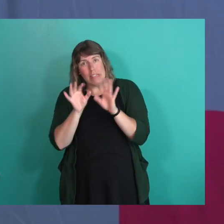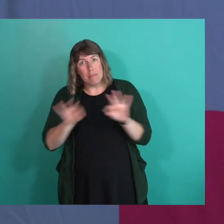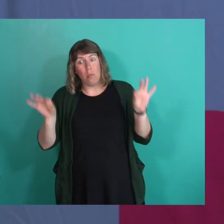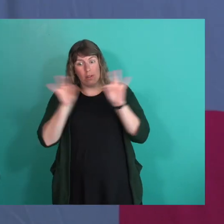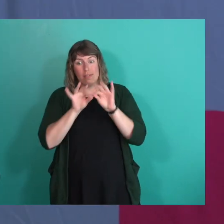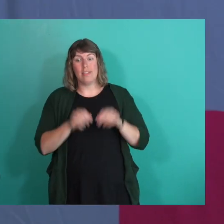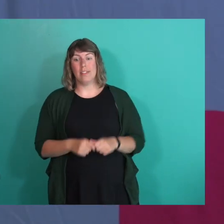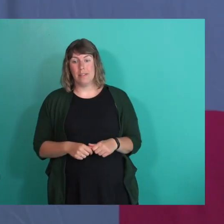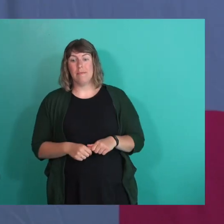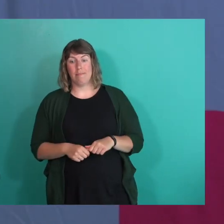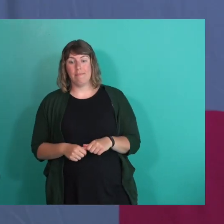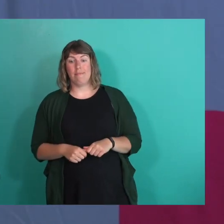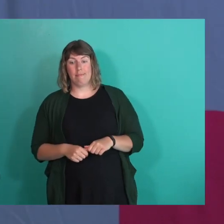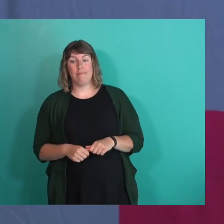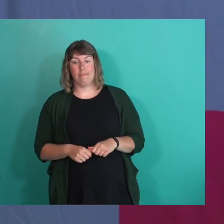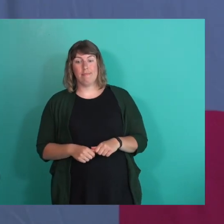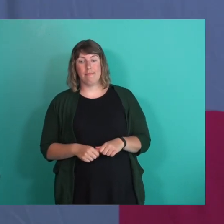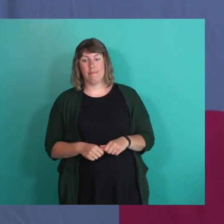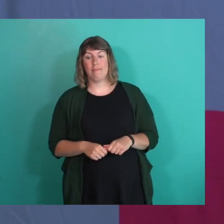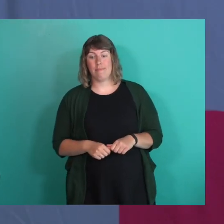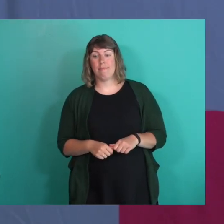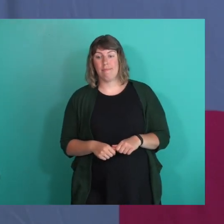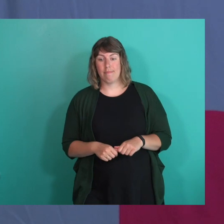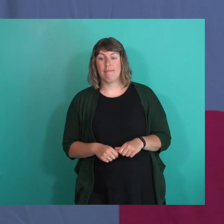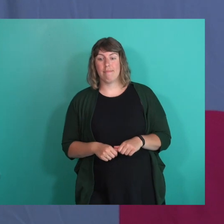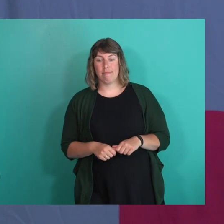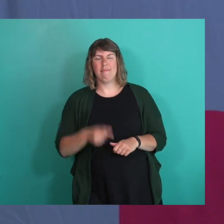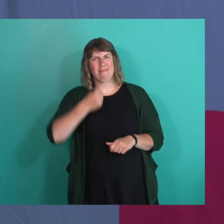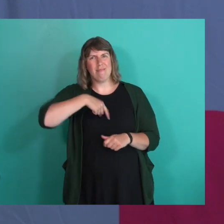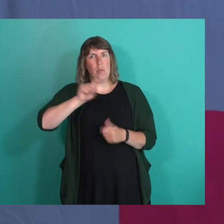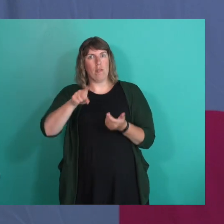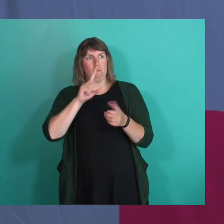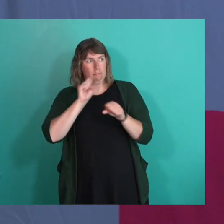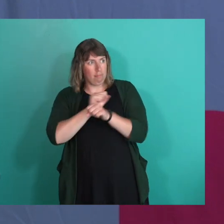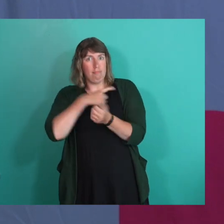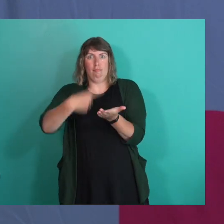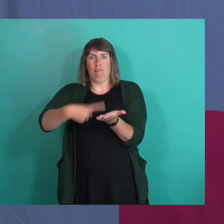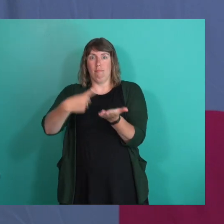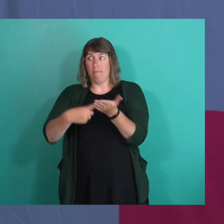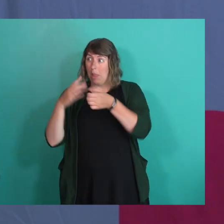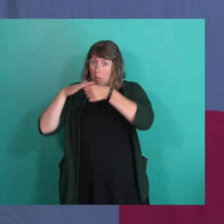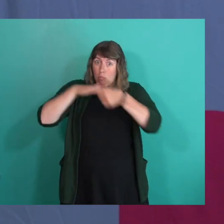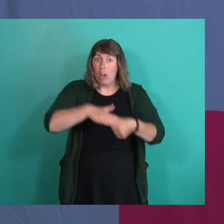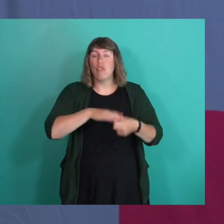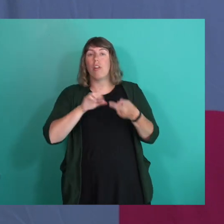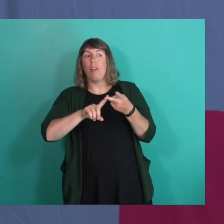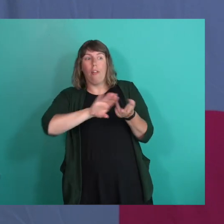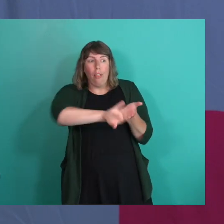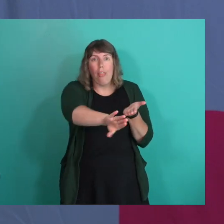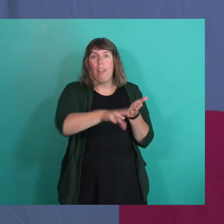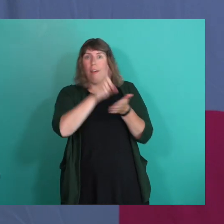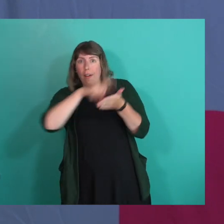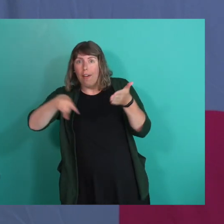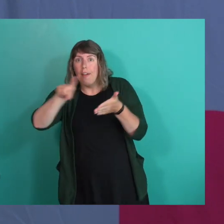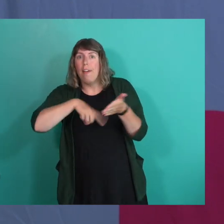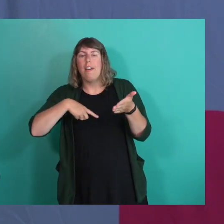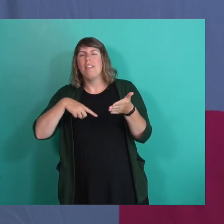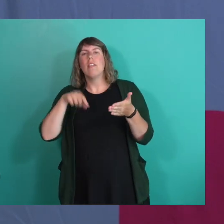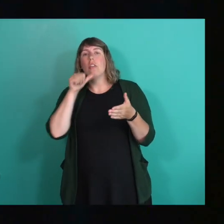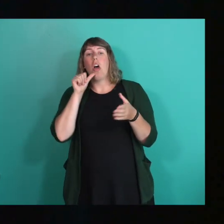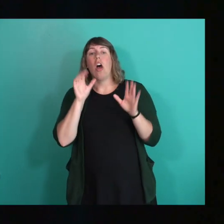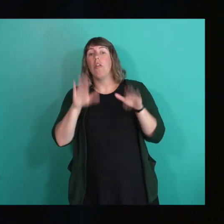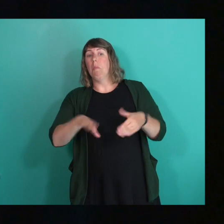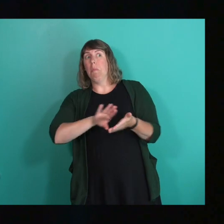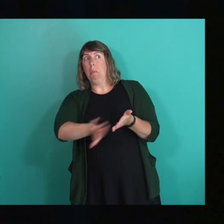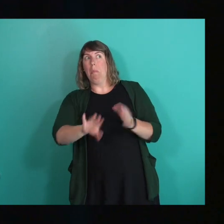you know, face the realities of discrimination and oppression that exists within our community, not just from outside of